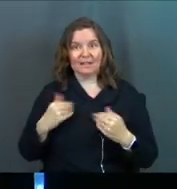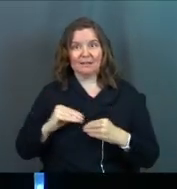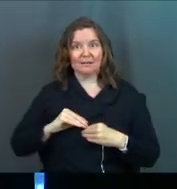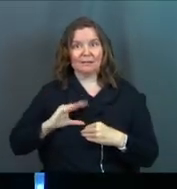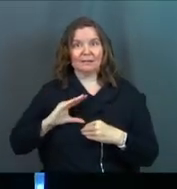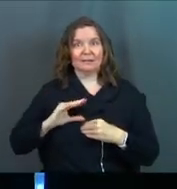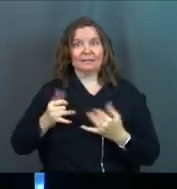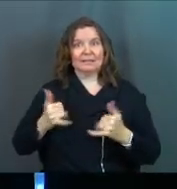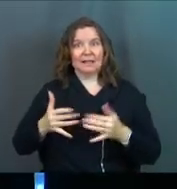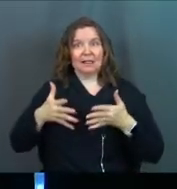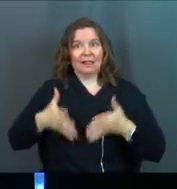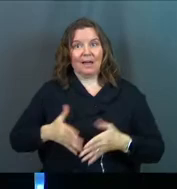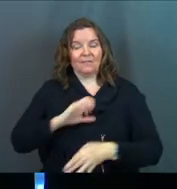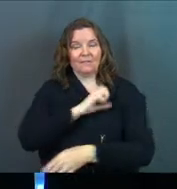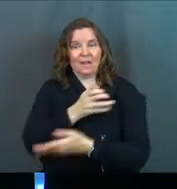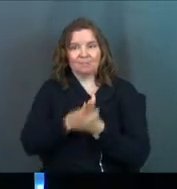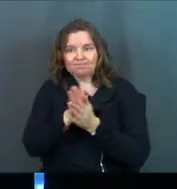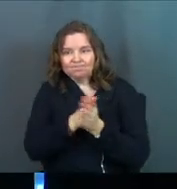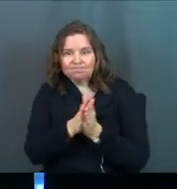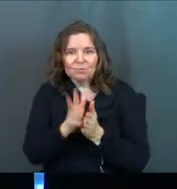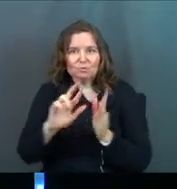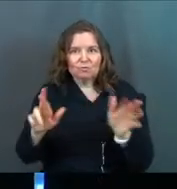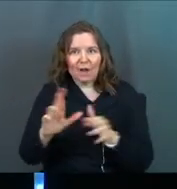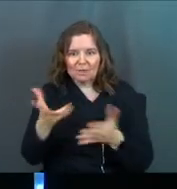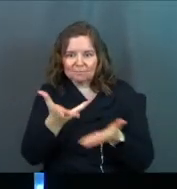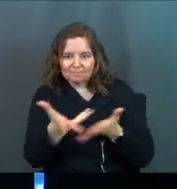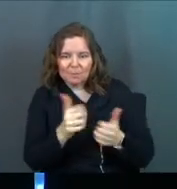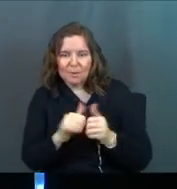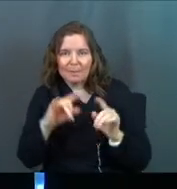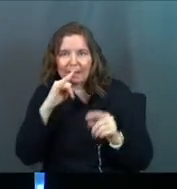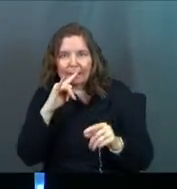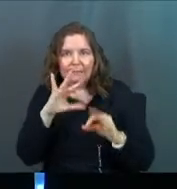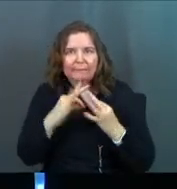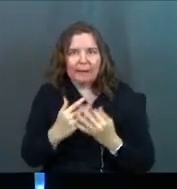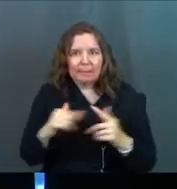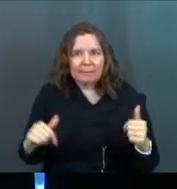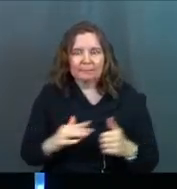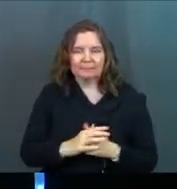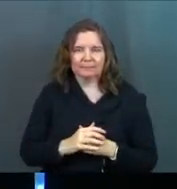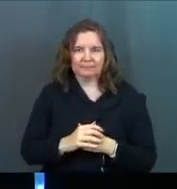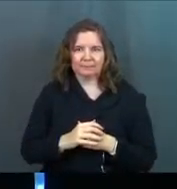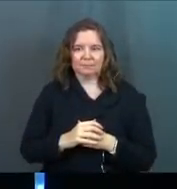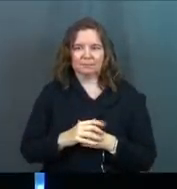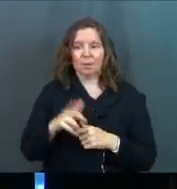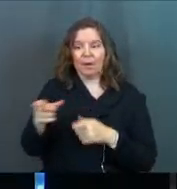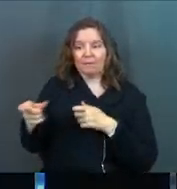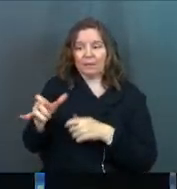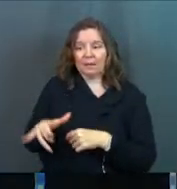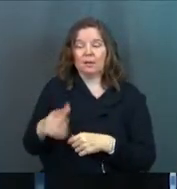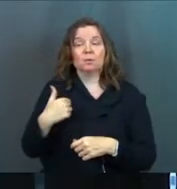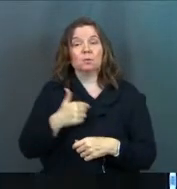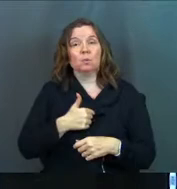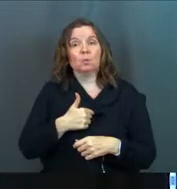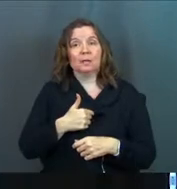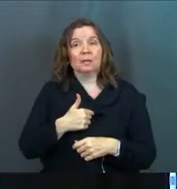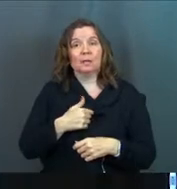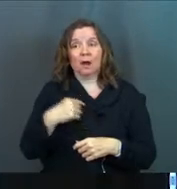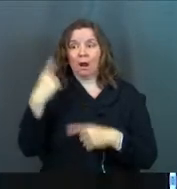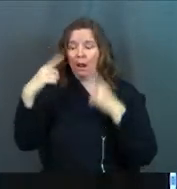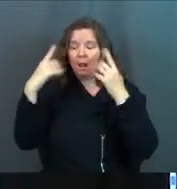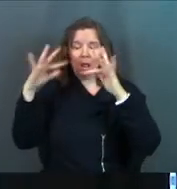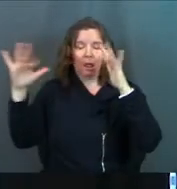tank leftover. And so we have to manage that. We have to watch out for that. So where we are insane,